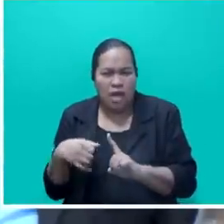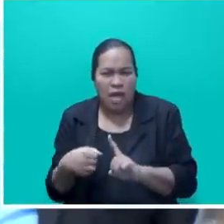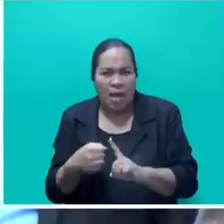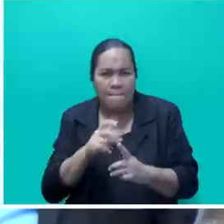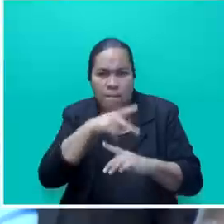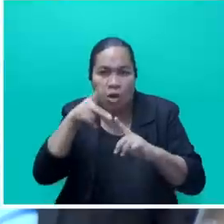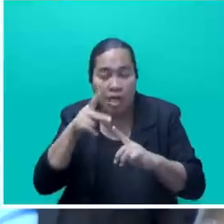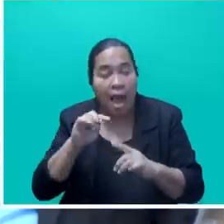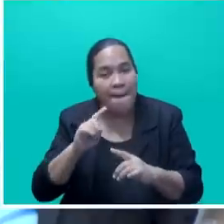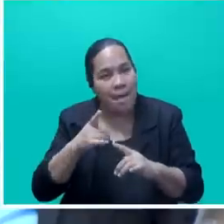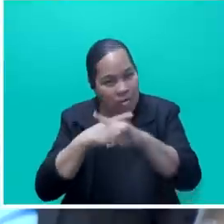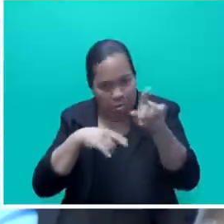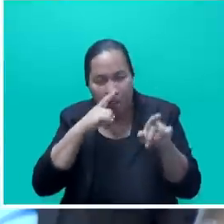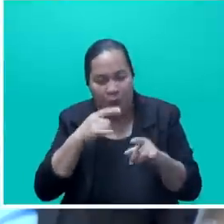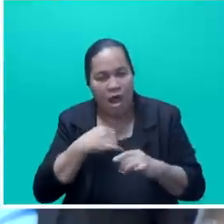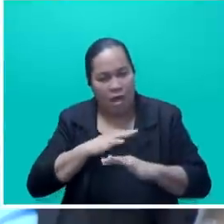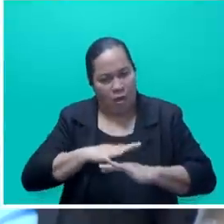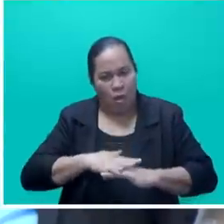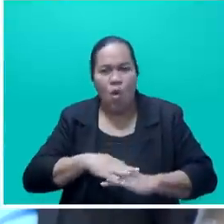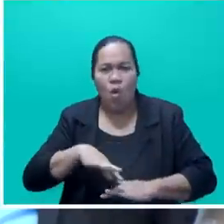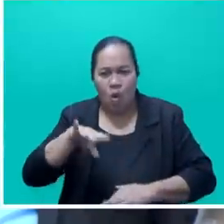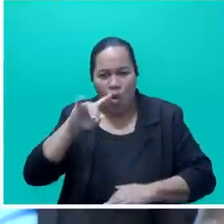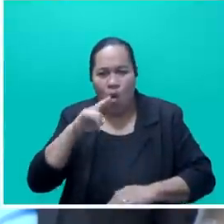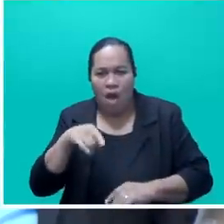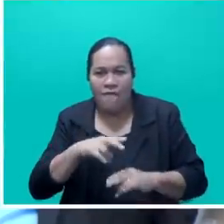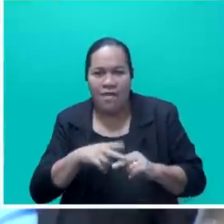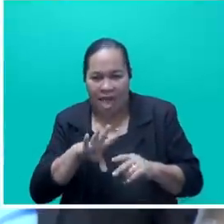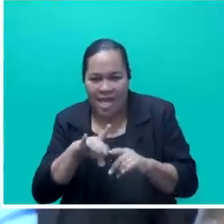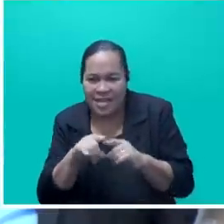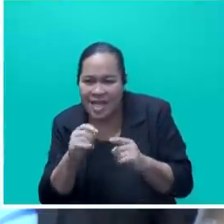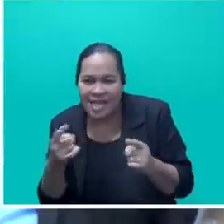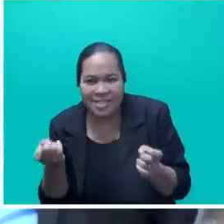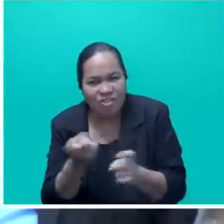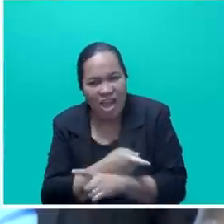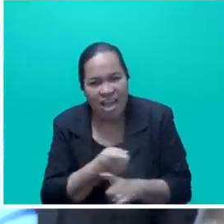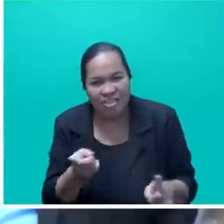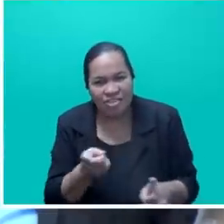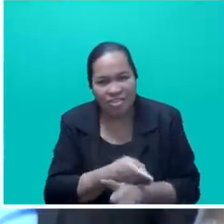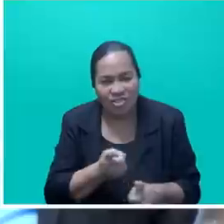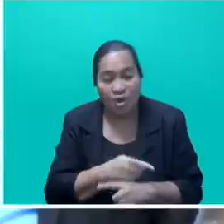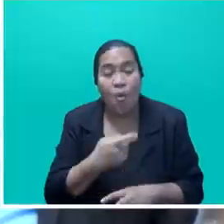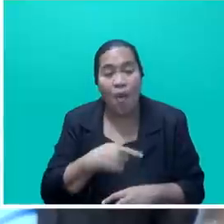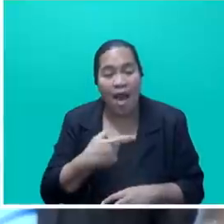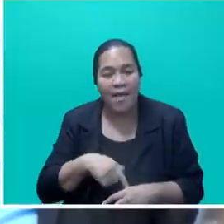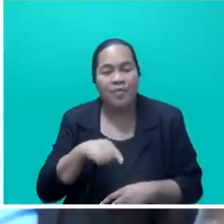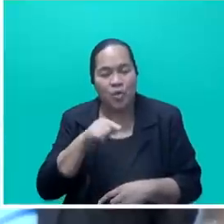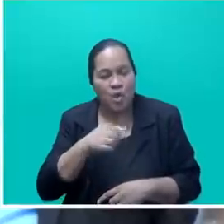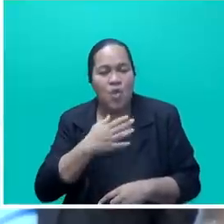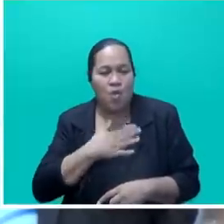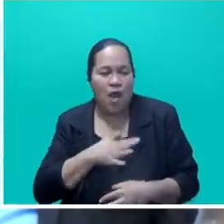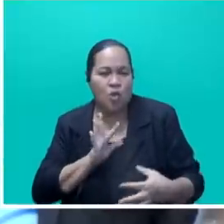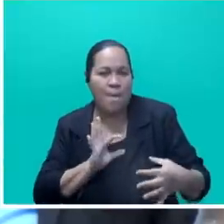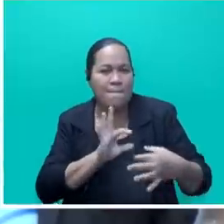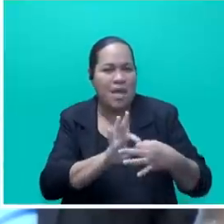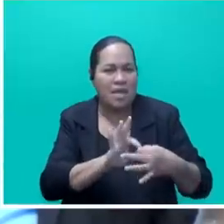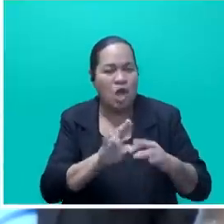optimism that things have changed. As is actually stated, our mission is to build unity and trust, and